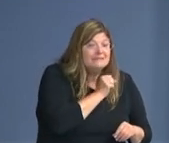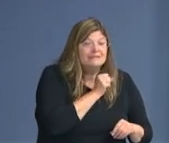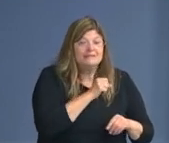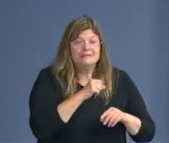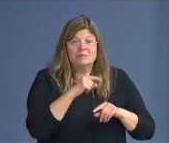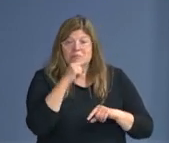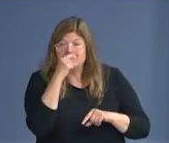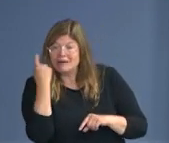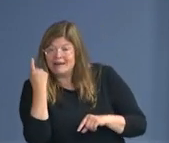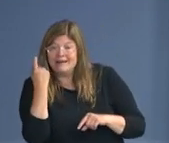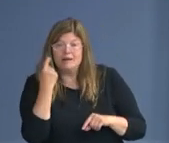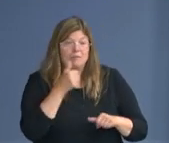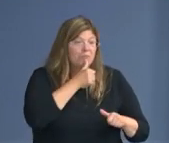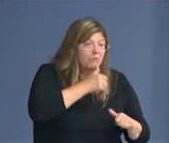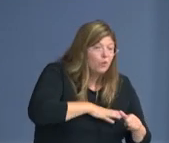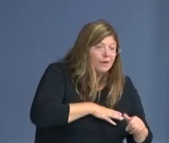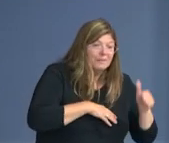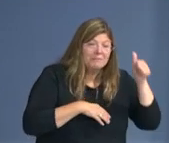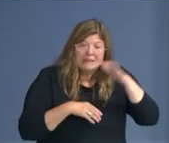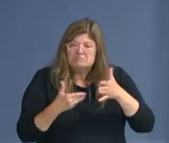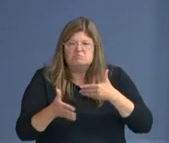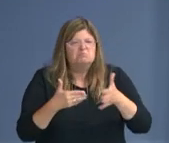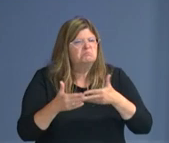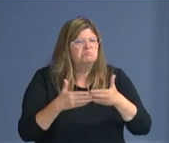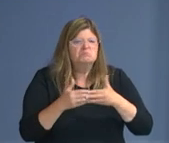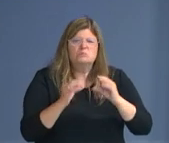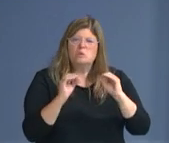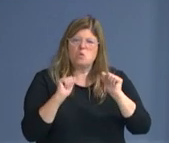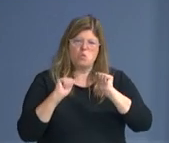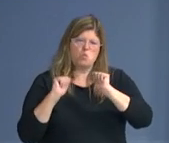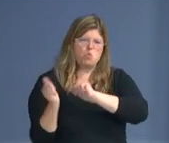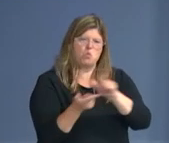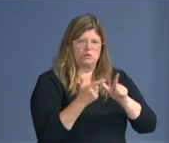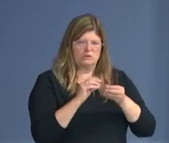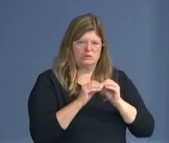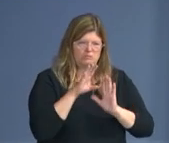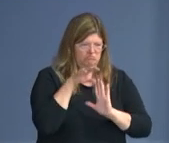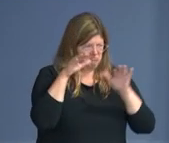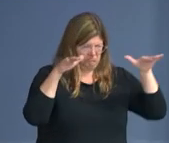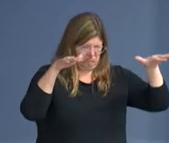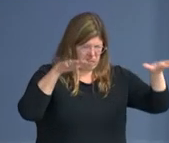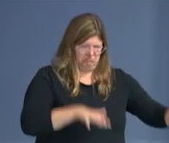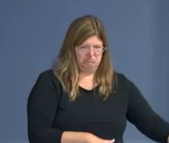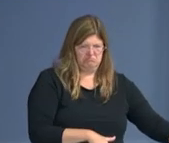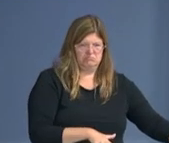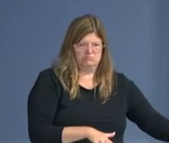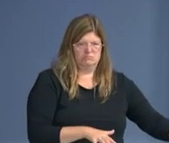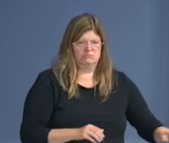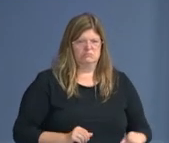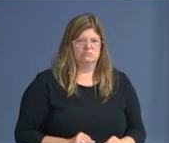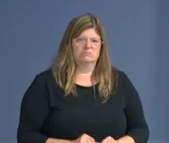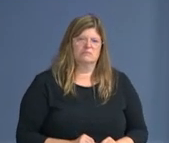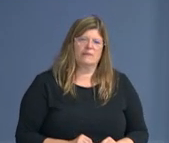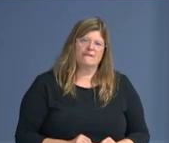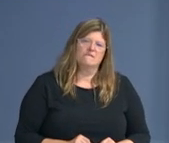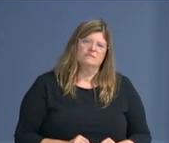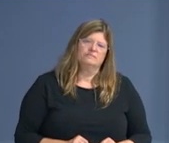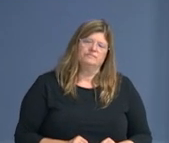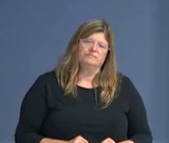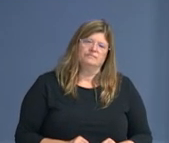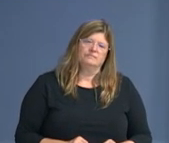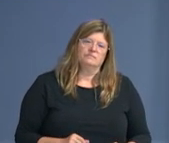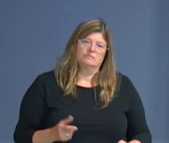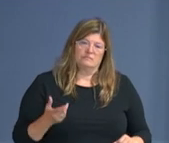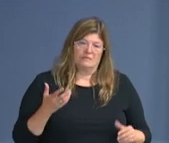update on phase three metrics? I don't understand your question. Can you tell us what the metric will be that hit phase three yet?